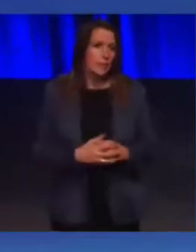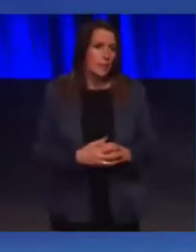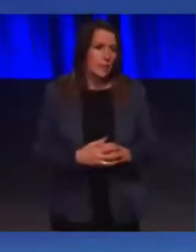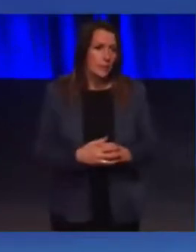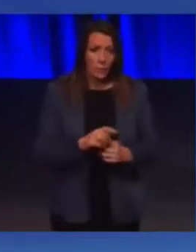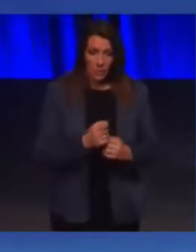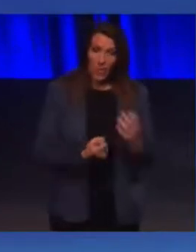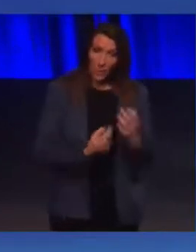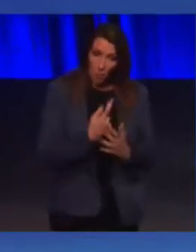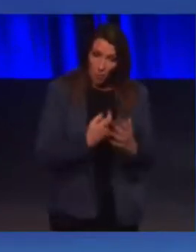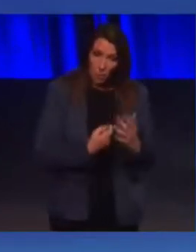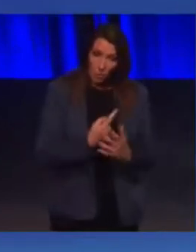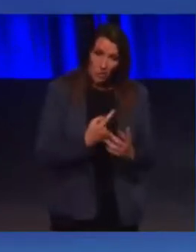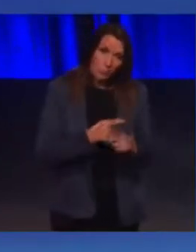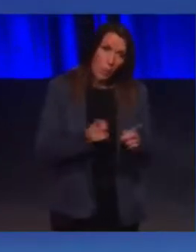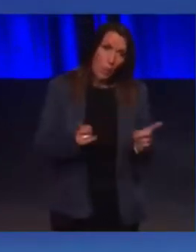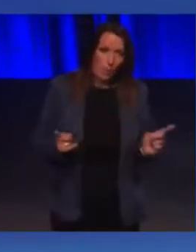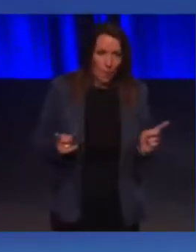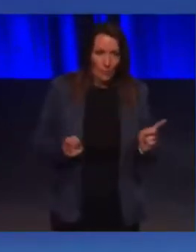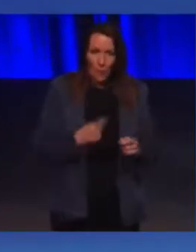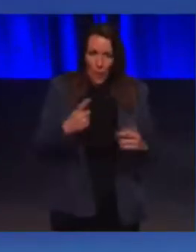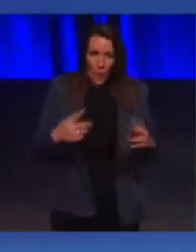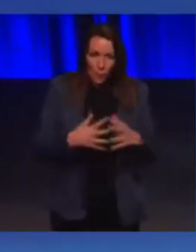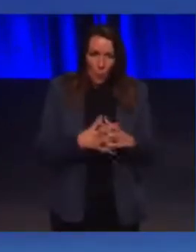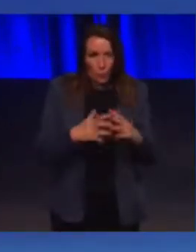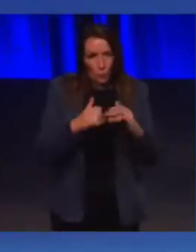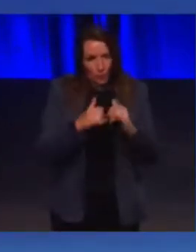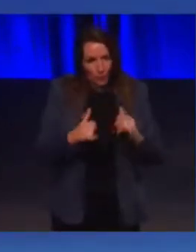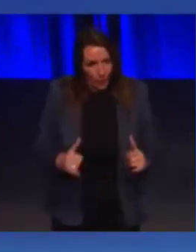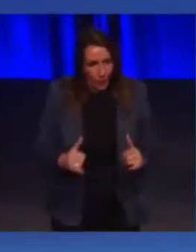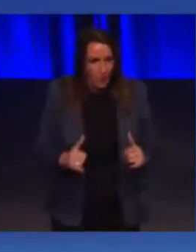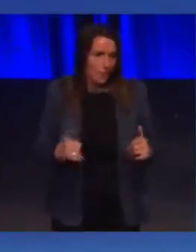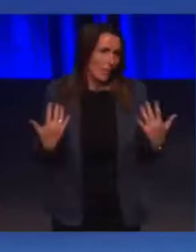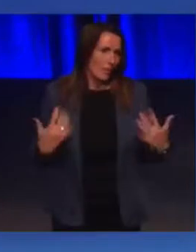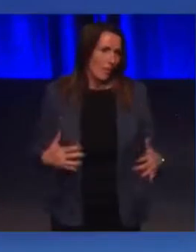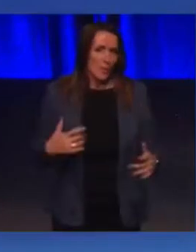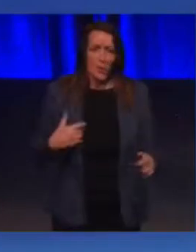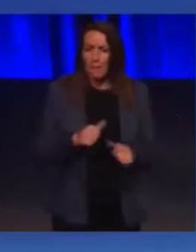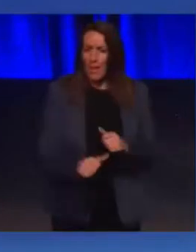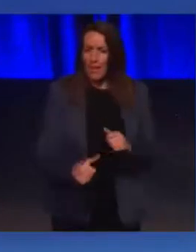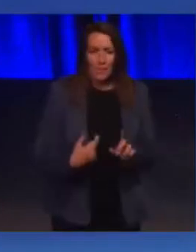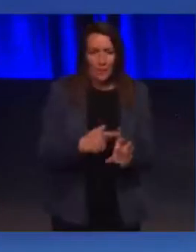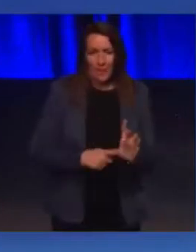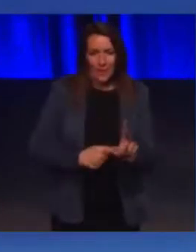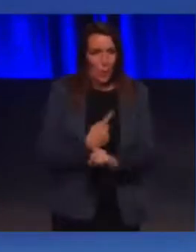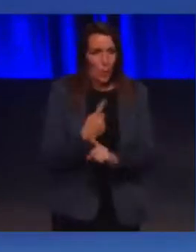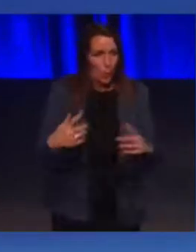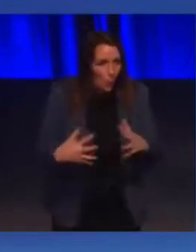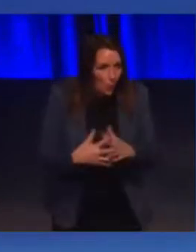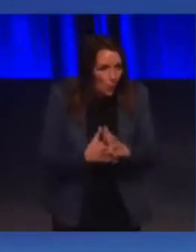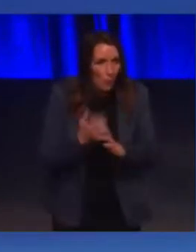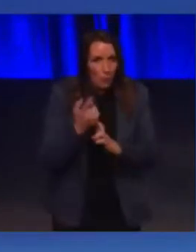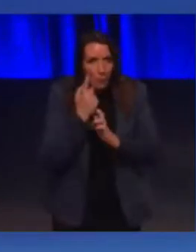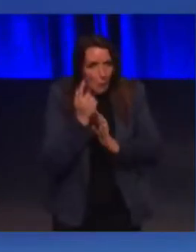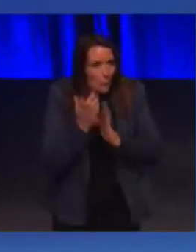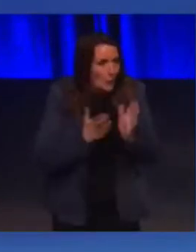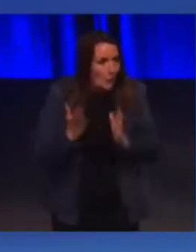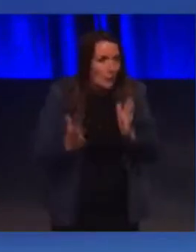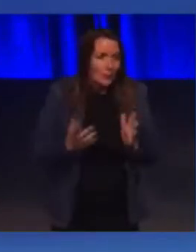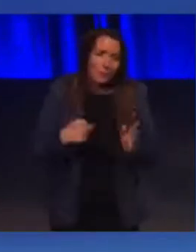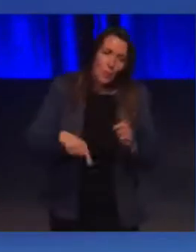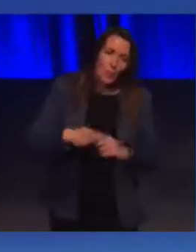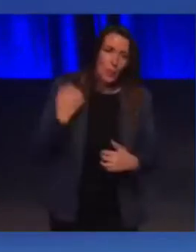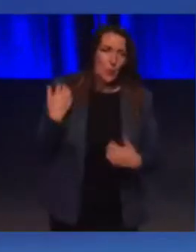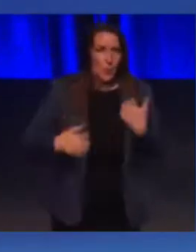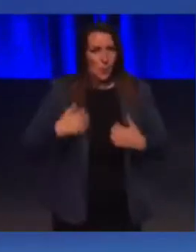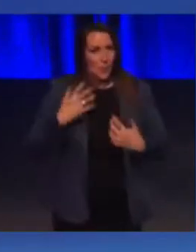particular had during the week that they were with us was the highlight of their year. They were just beside themselves